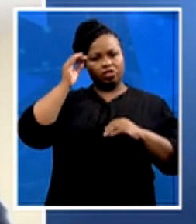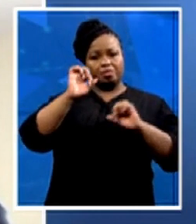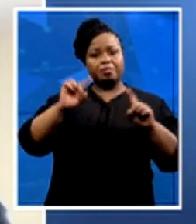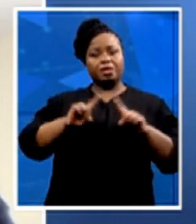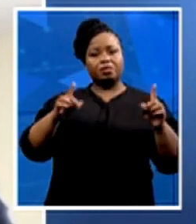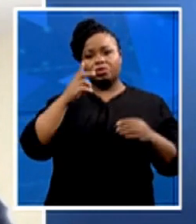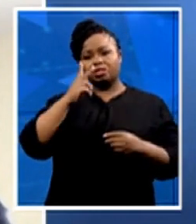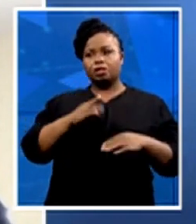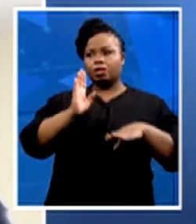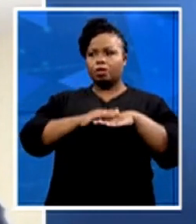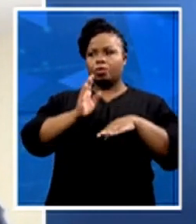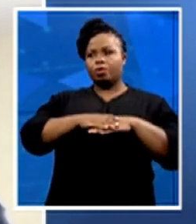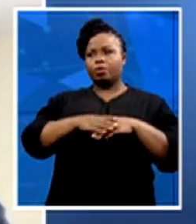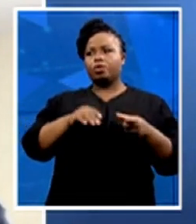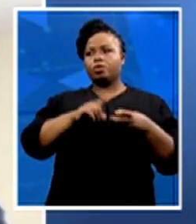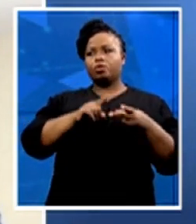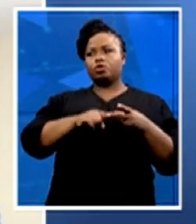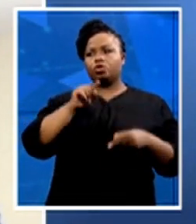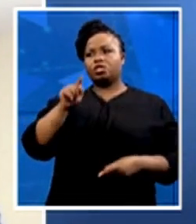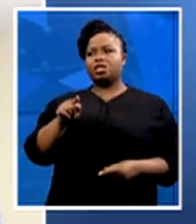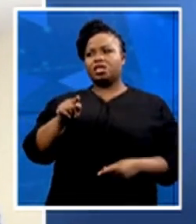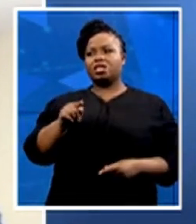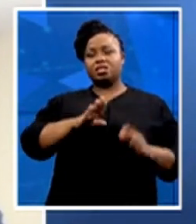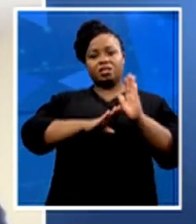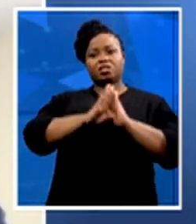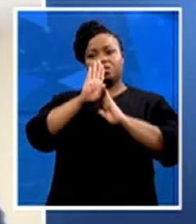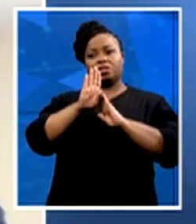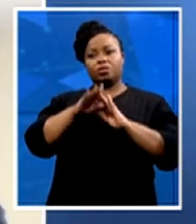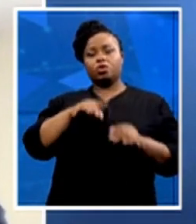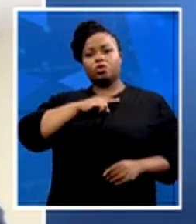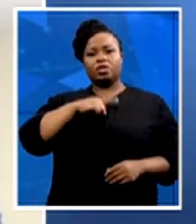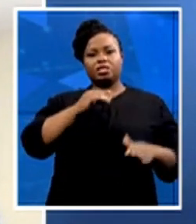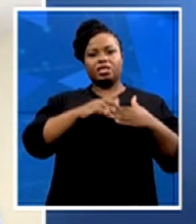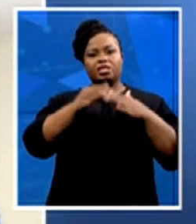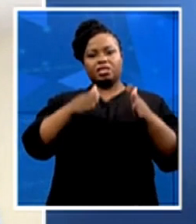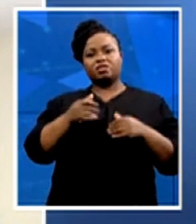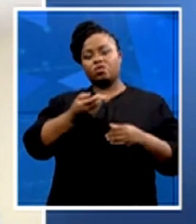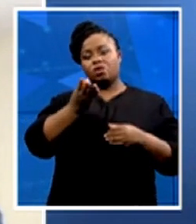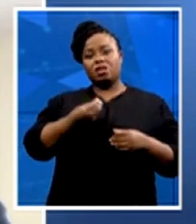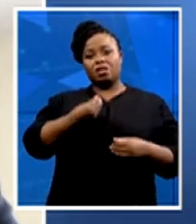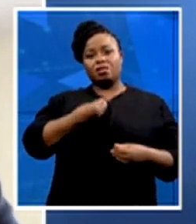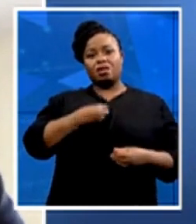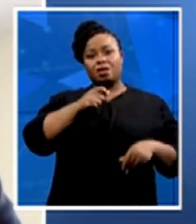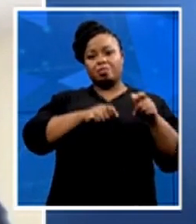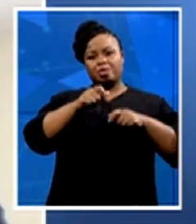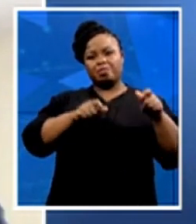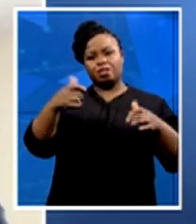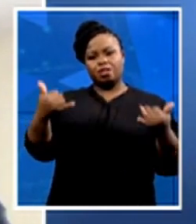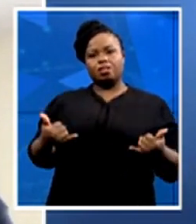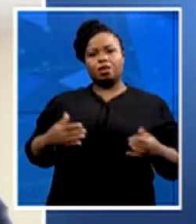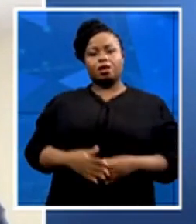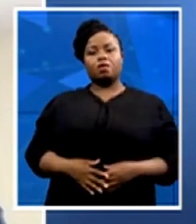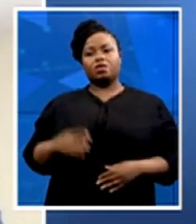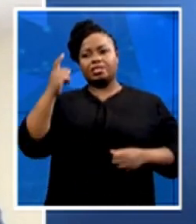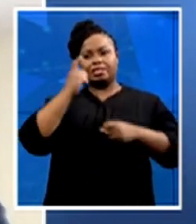that it is, it puts us as leaders of young people at a very difficult position to say that we have actually